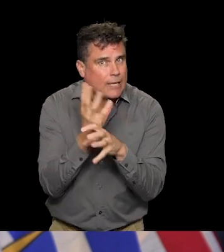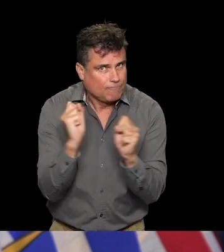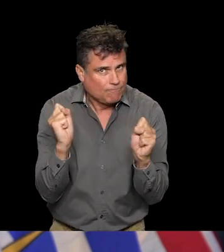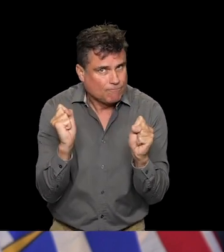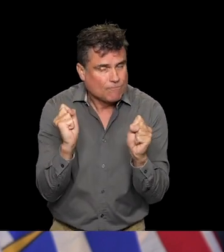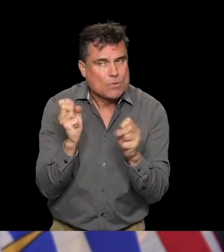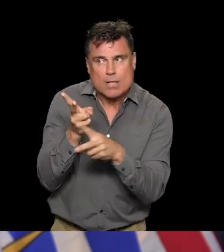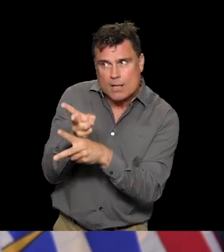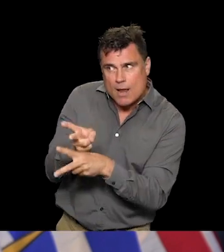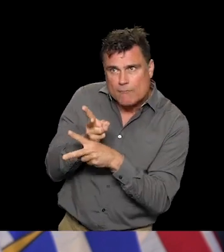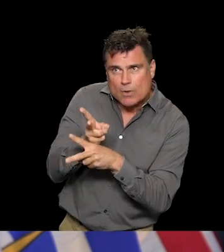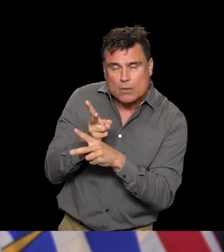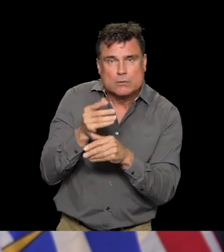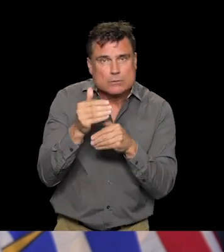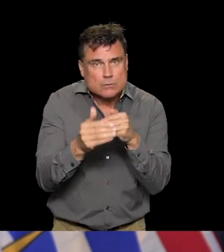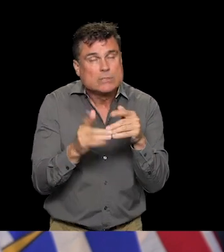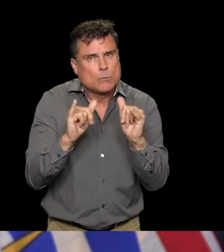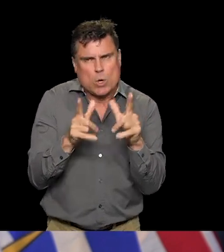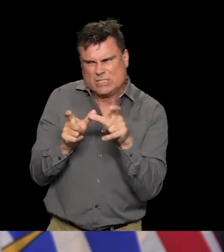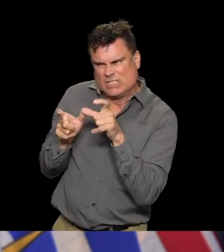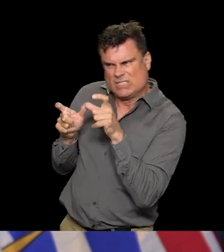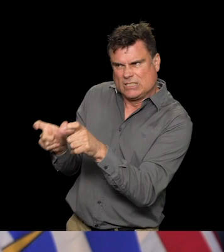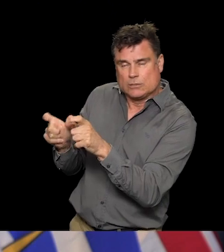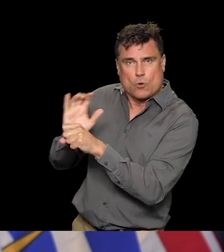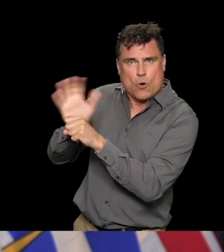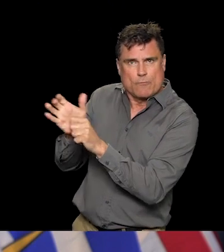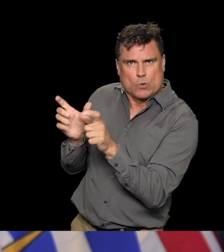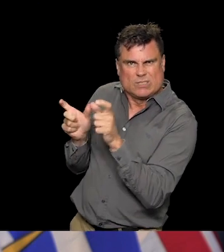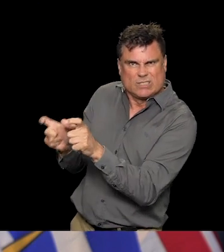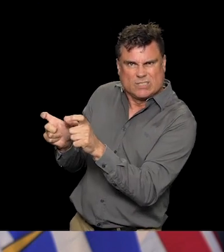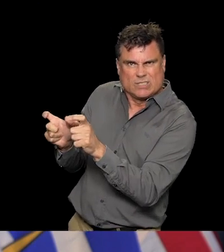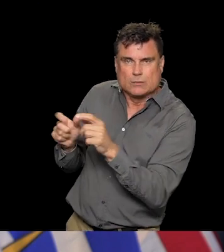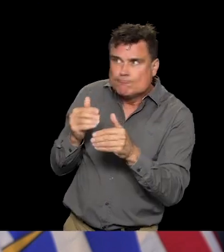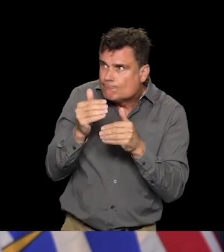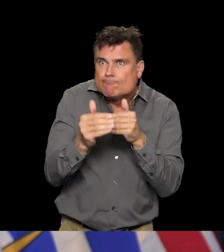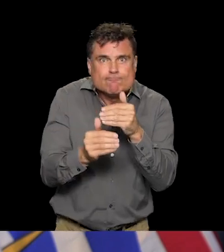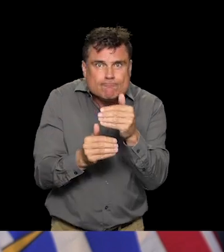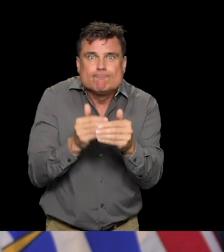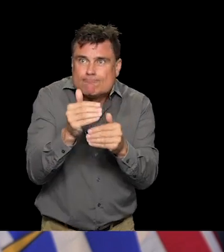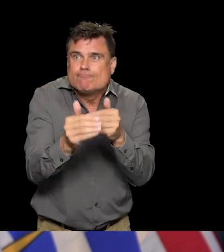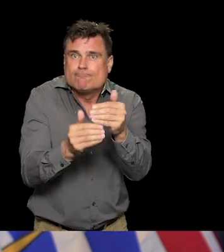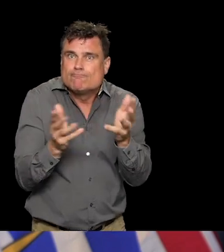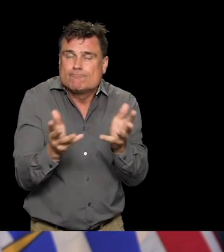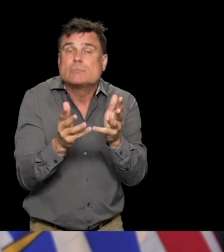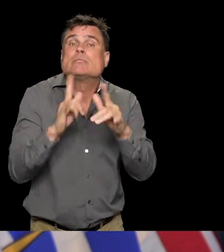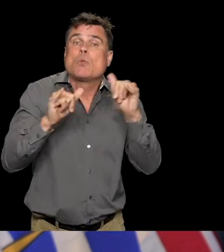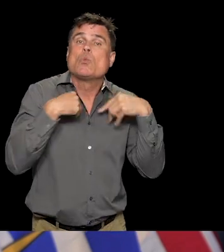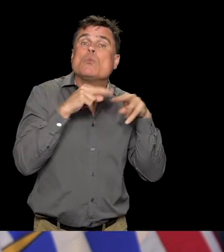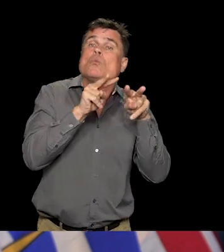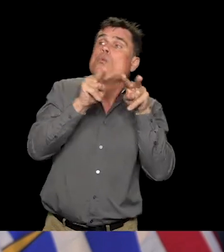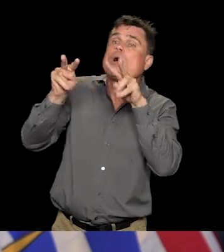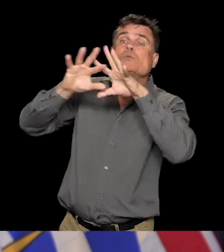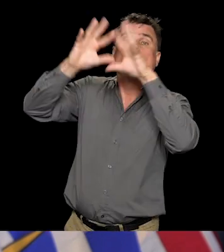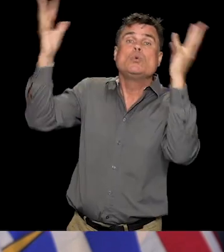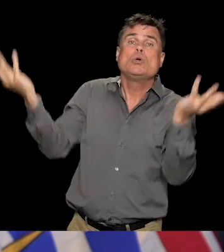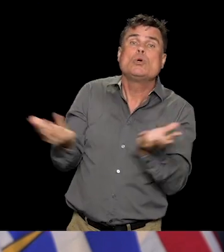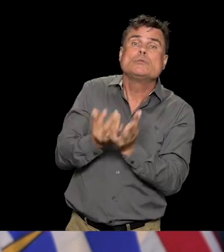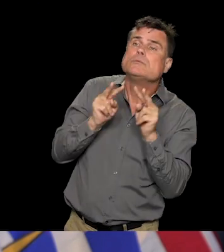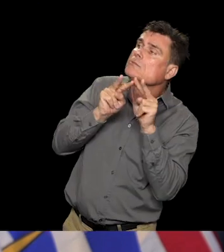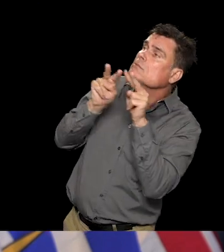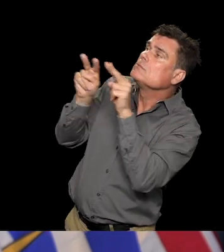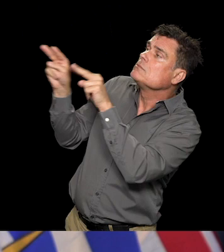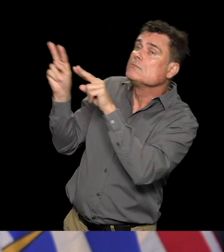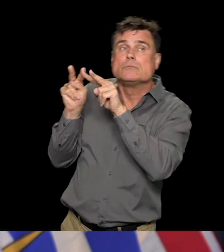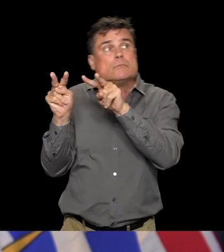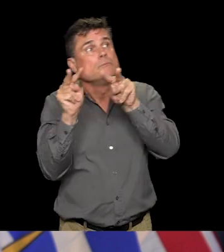To do this, we need to be watching closely what is happening globally, what is happening in our own continent, and what is happening here in the province.